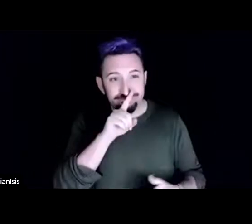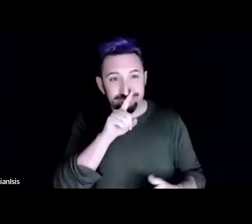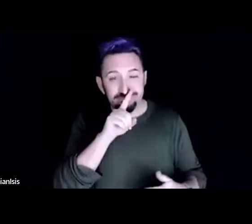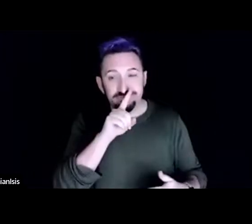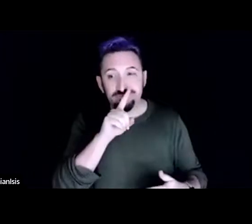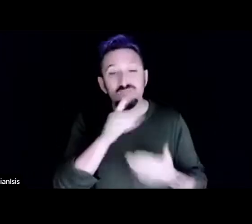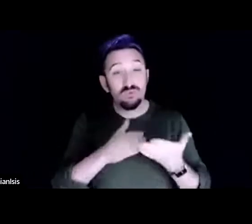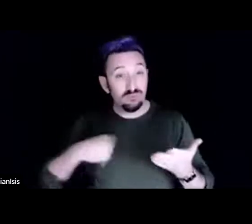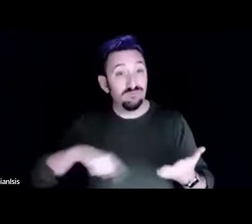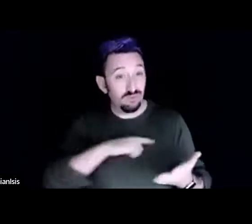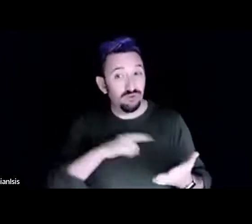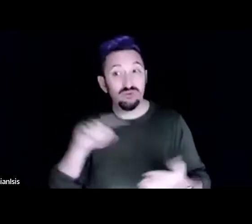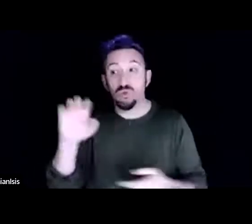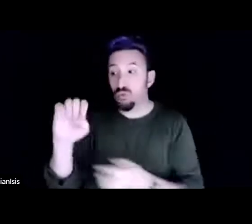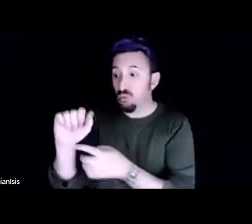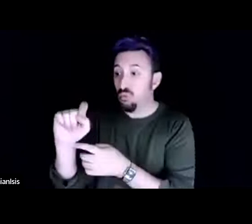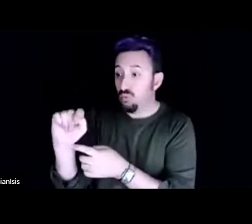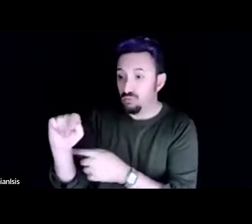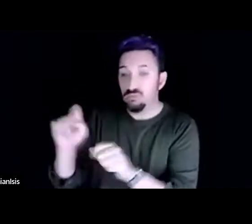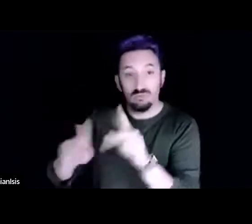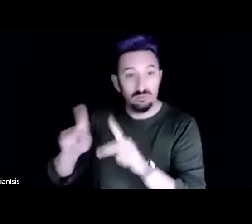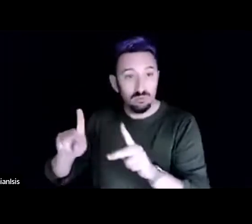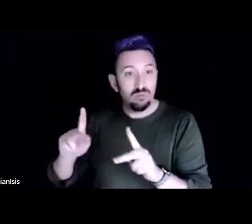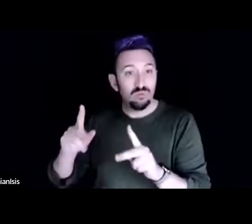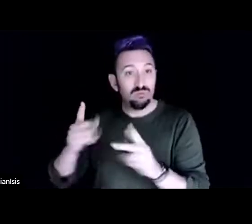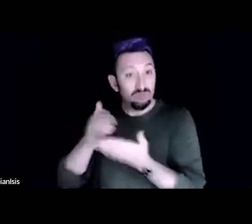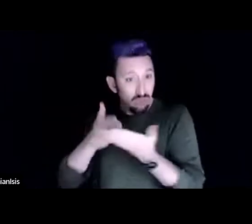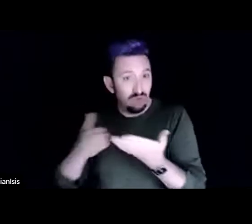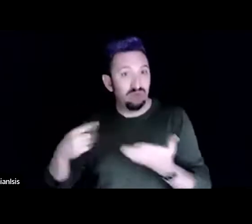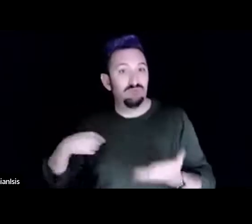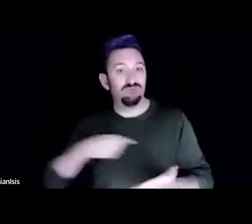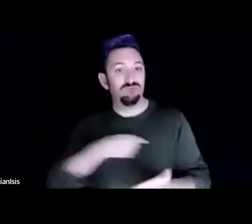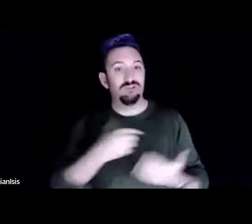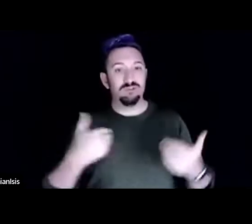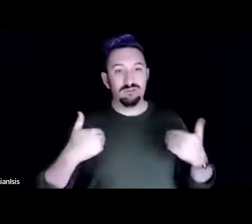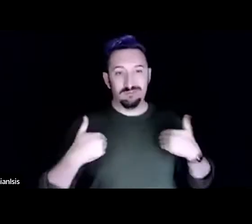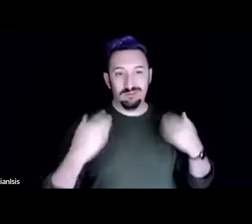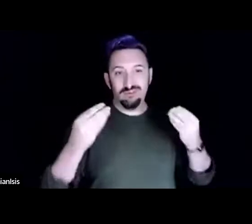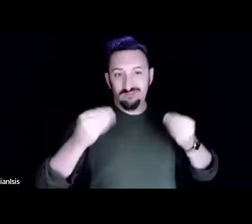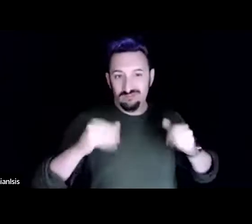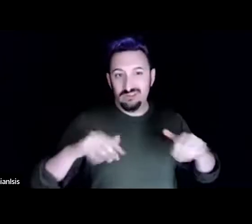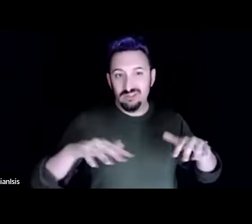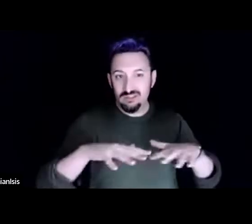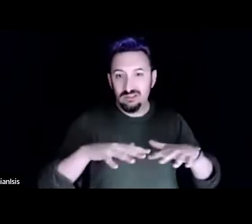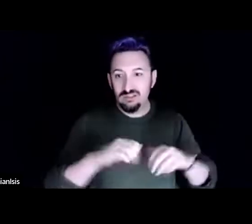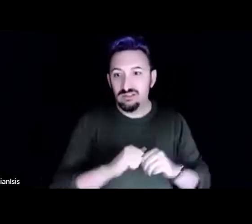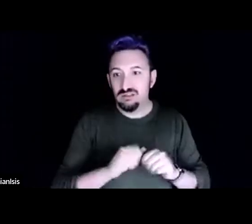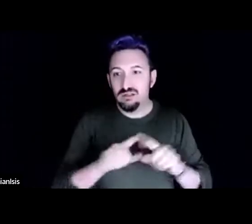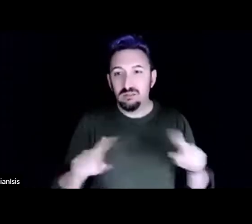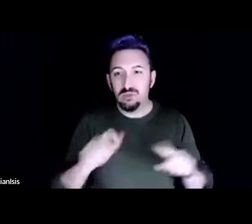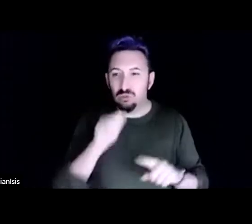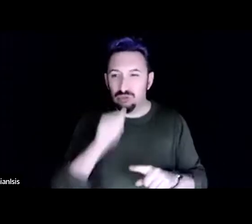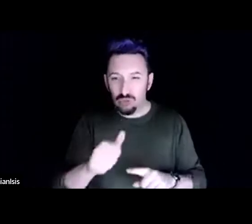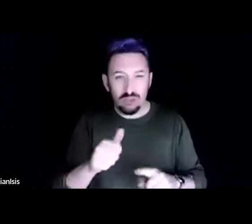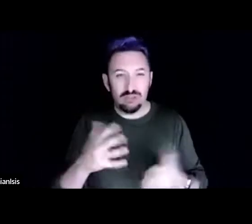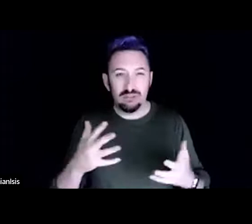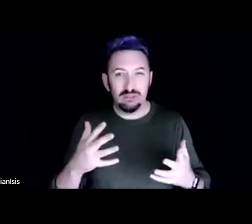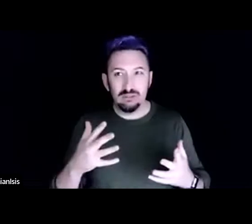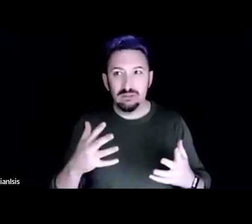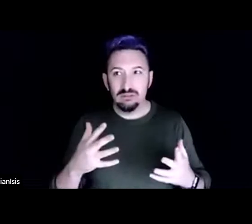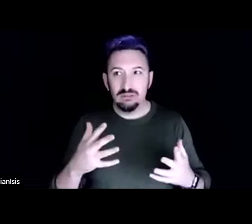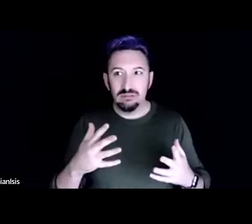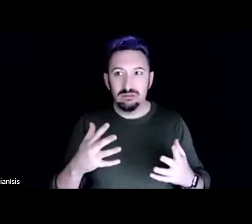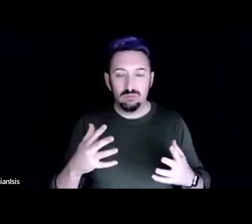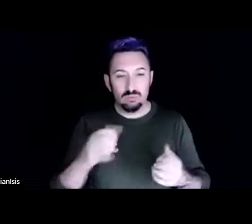have land, but we're not like land barons or, you know,